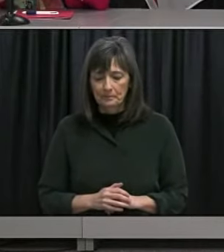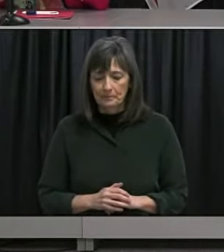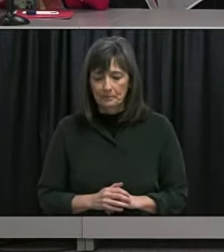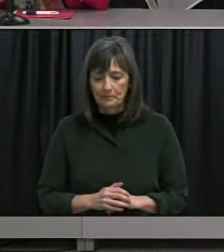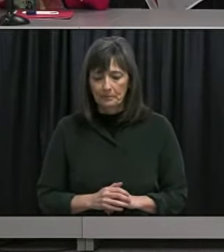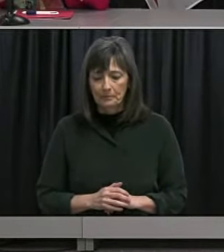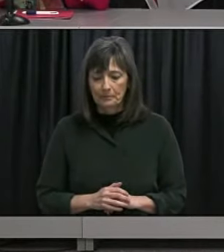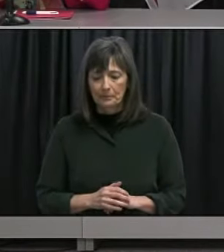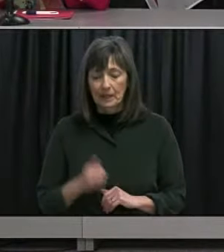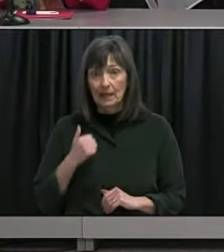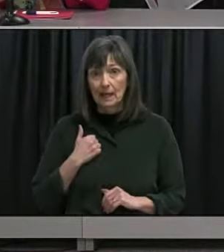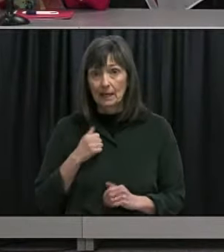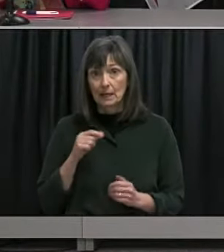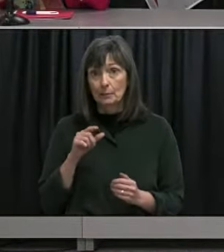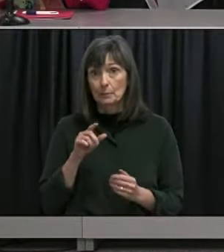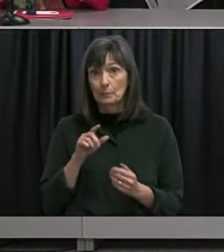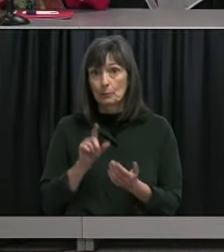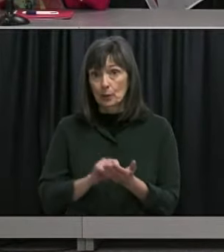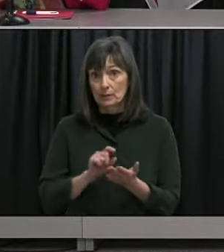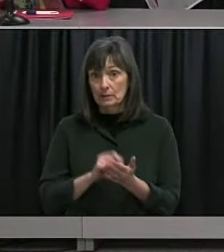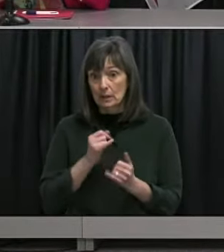Sarah Smelly with the Canadian Press